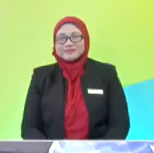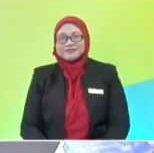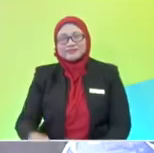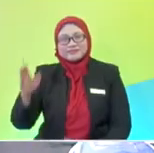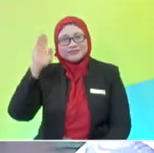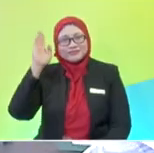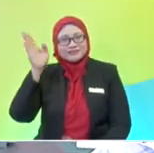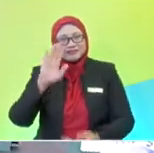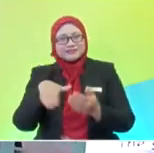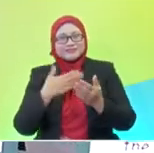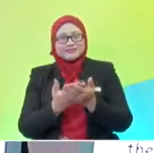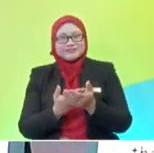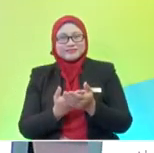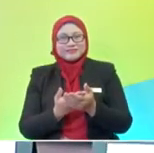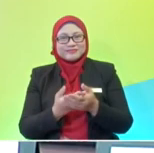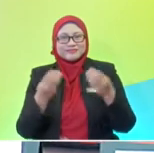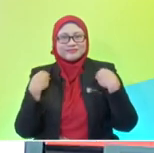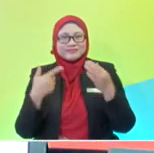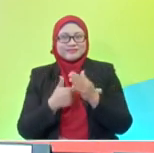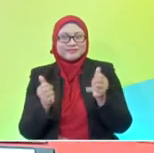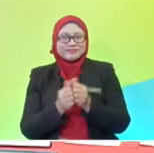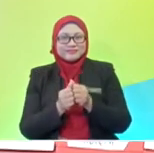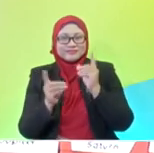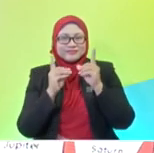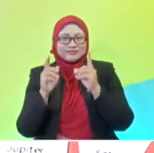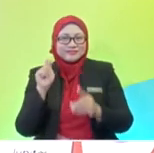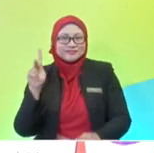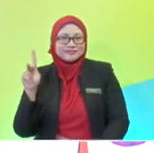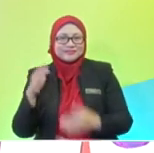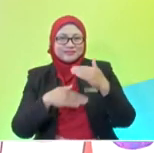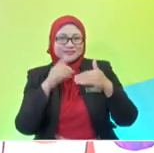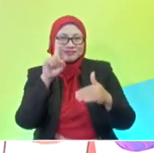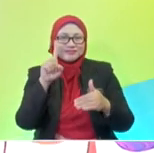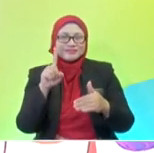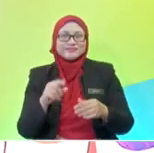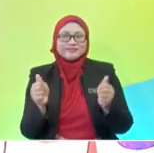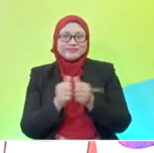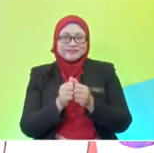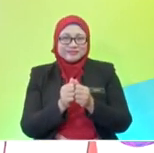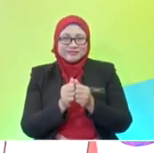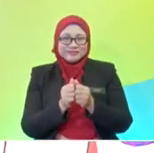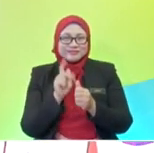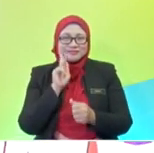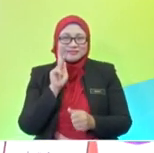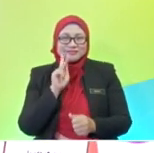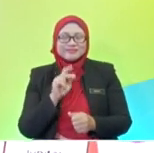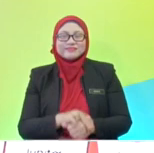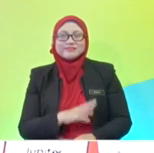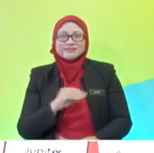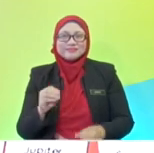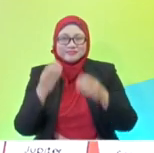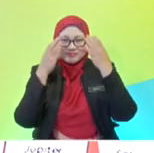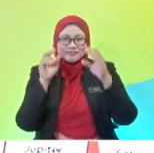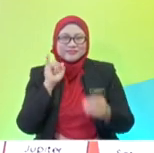Hello, everyone. You'll still tune in to Didik TV KPM with our Slat Tahap 1. And with me, Kat Shafiqah, is Madam Ina. And for this segment,